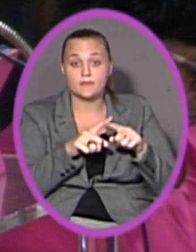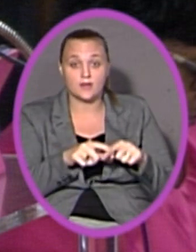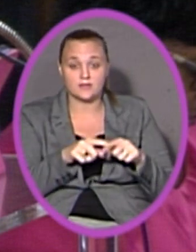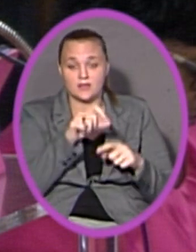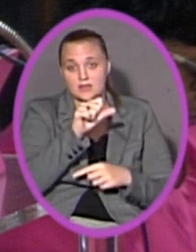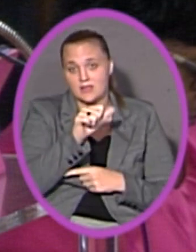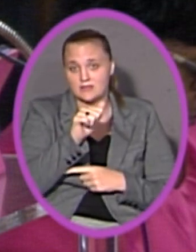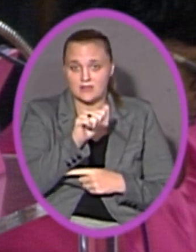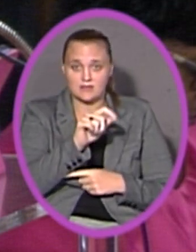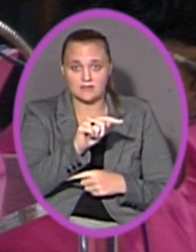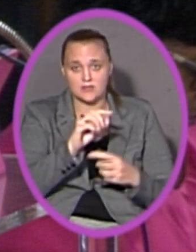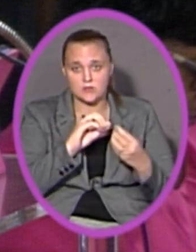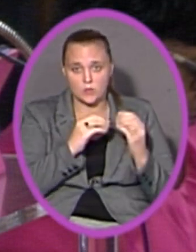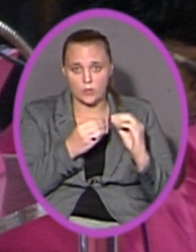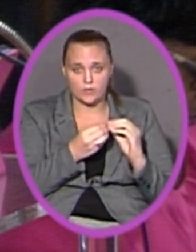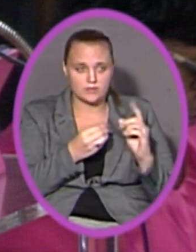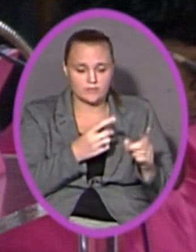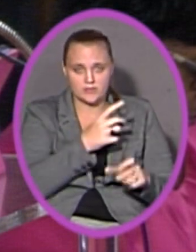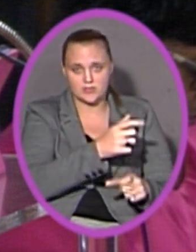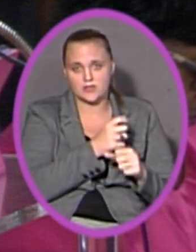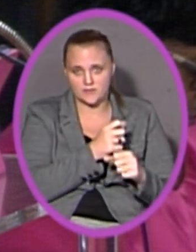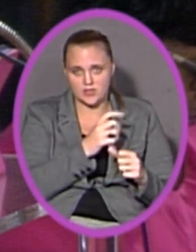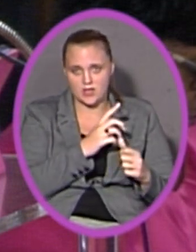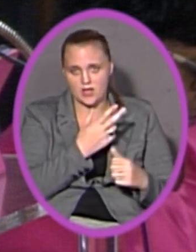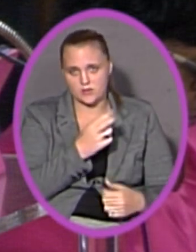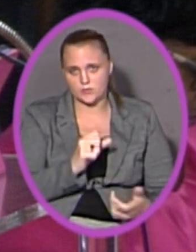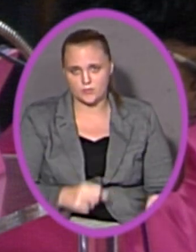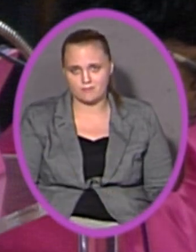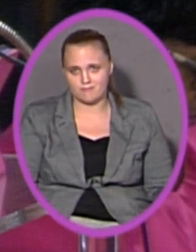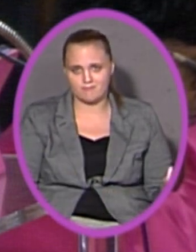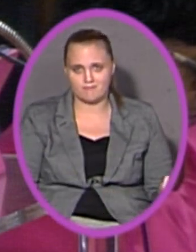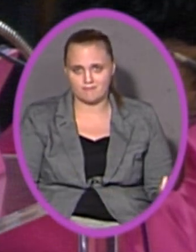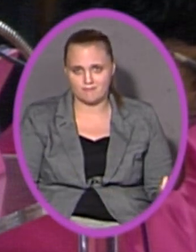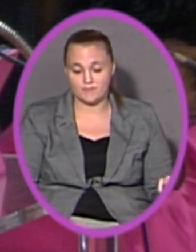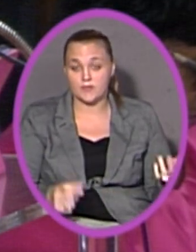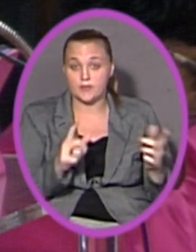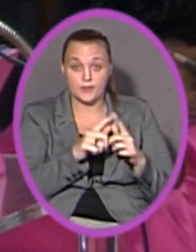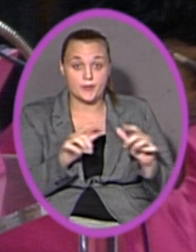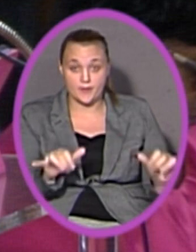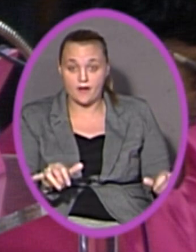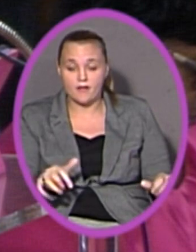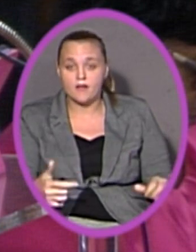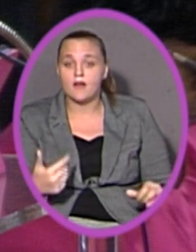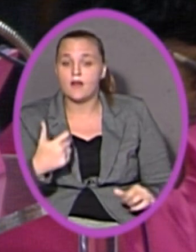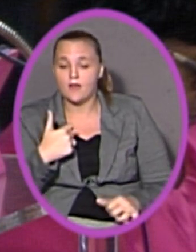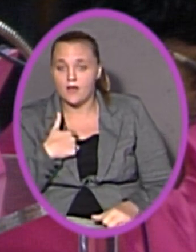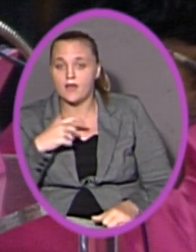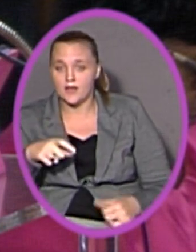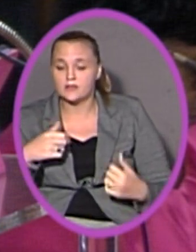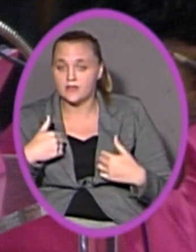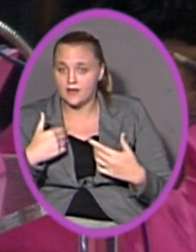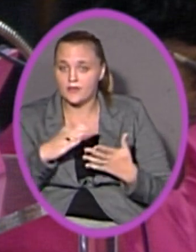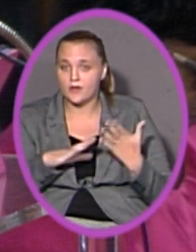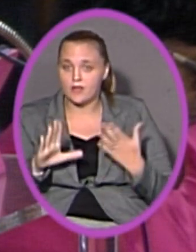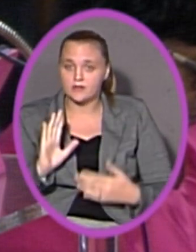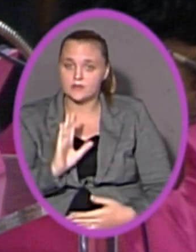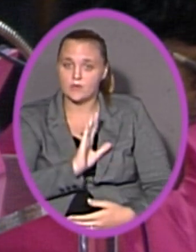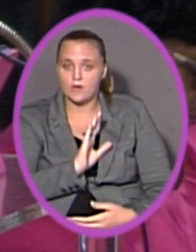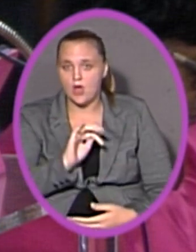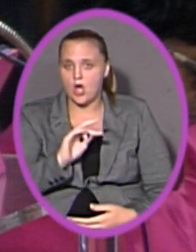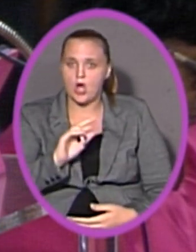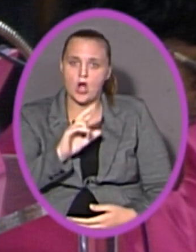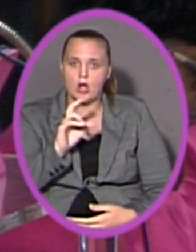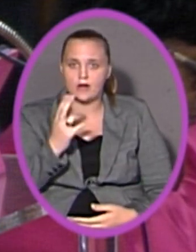the SAT scores he or she received in high school? Meanwhile, I had to have the College Board Archives